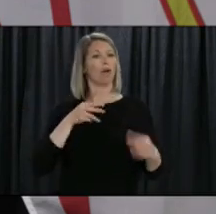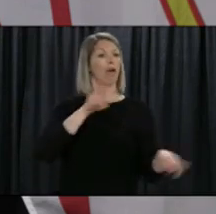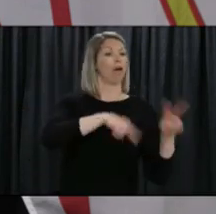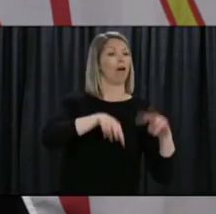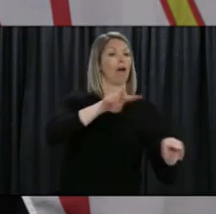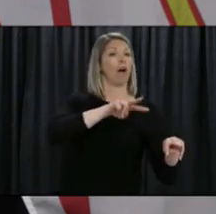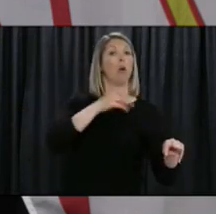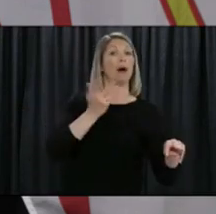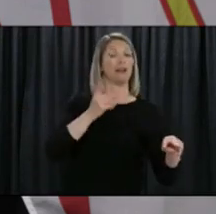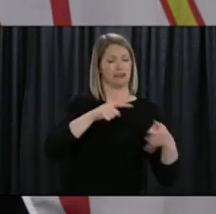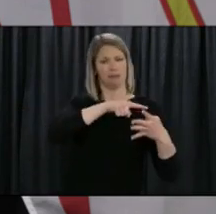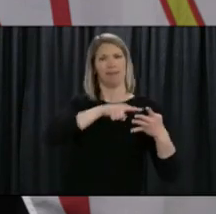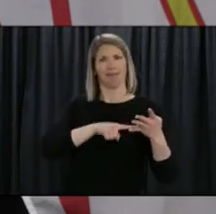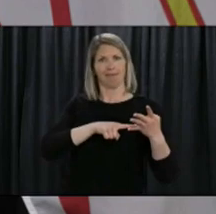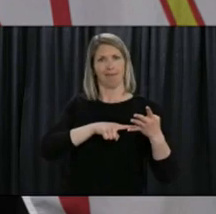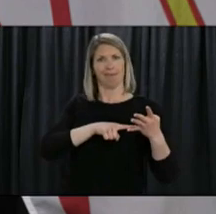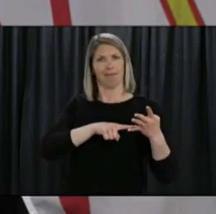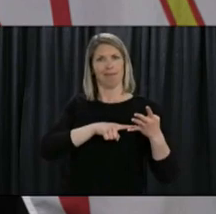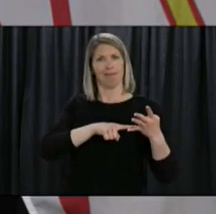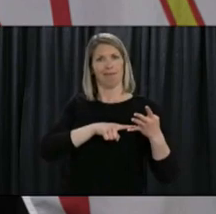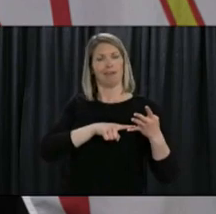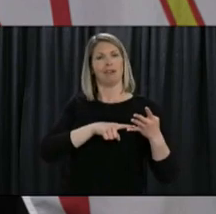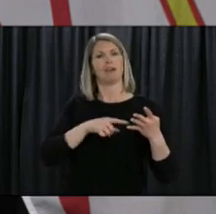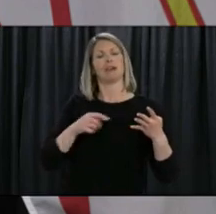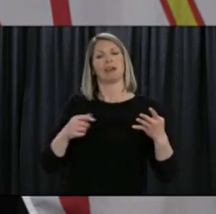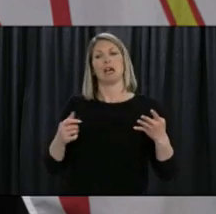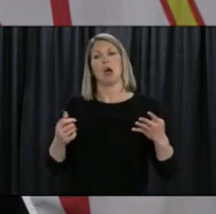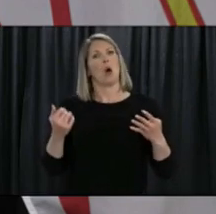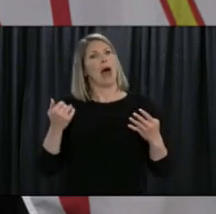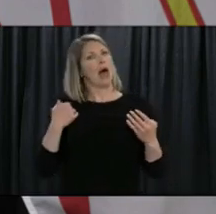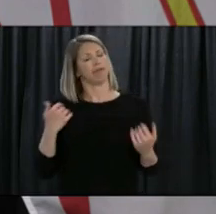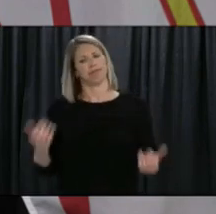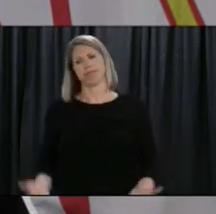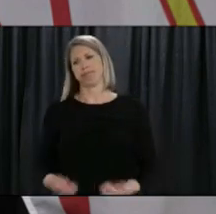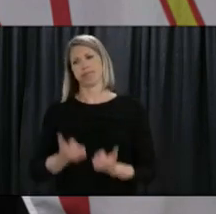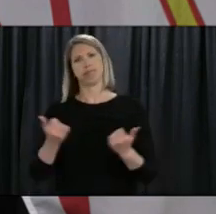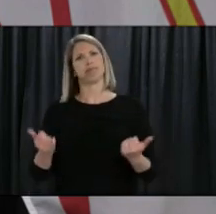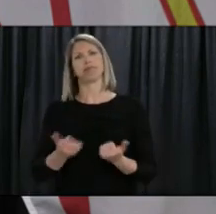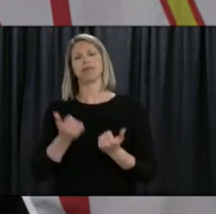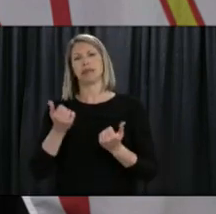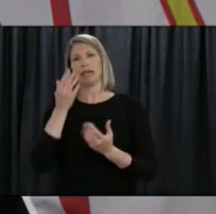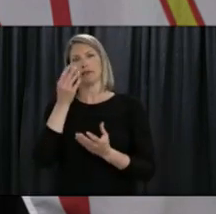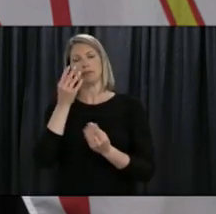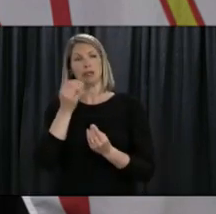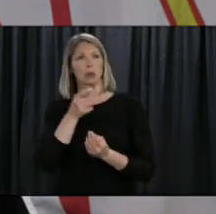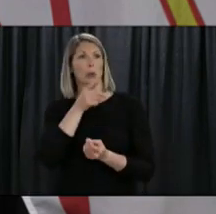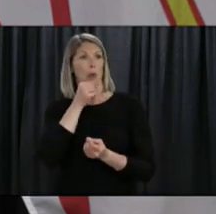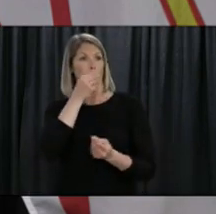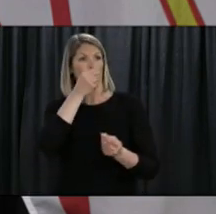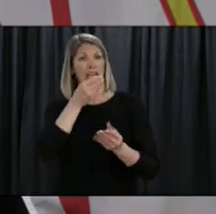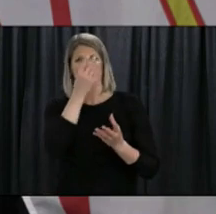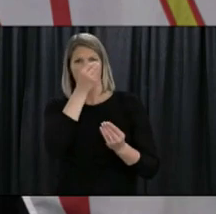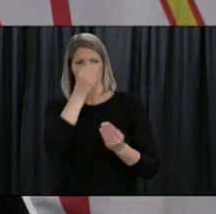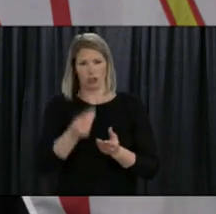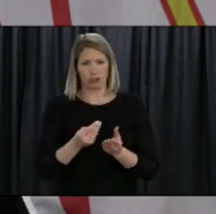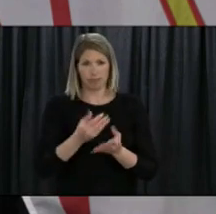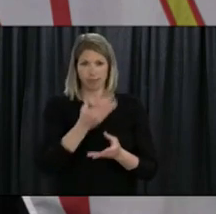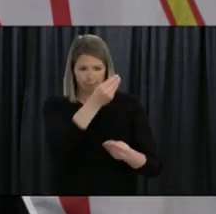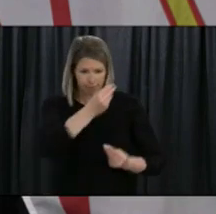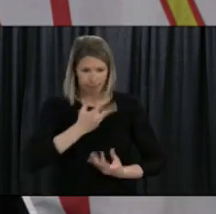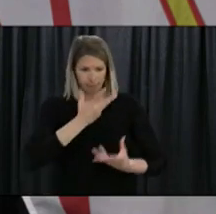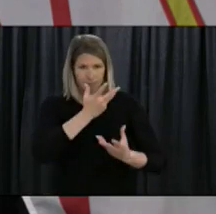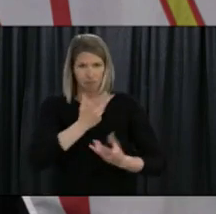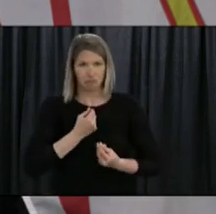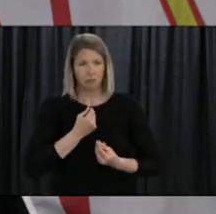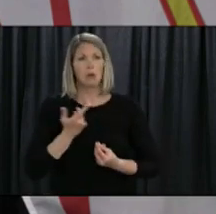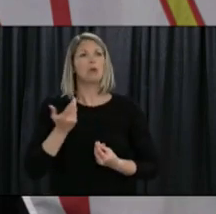looking at all of those things so we have numerous measures that help us to determine the control of the outbreak and what that